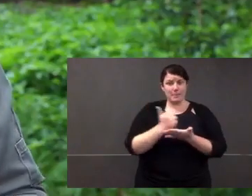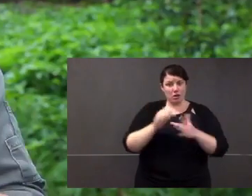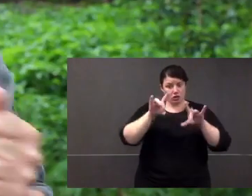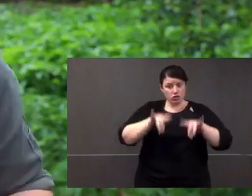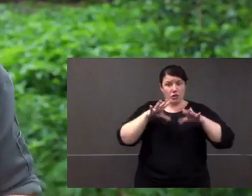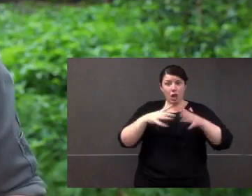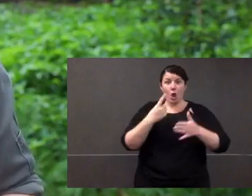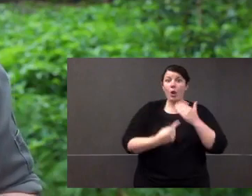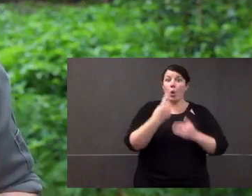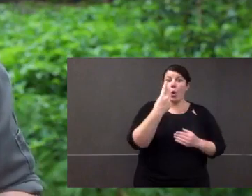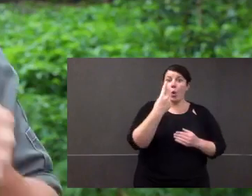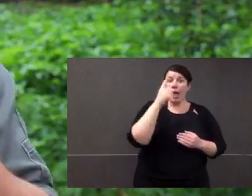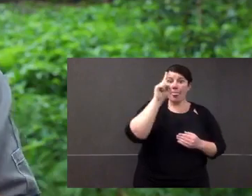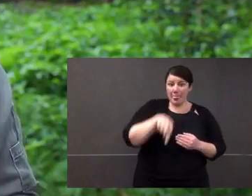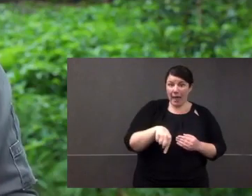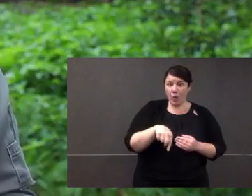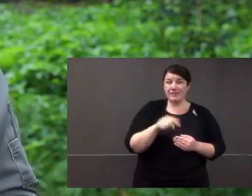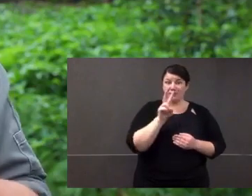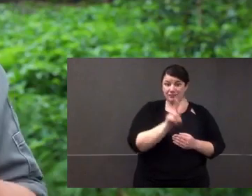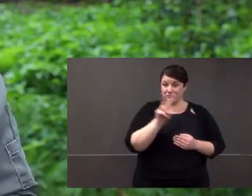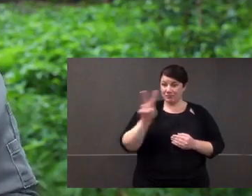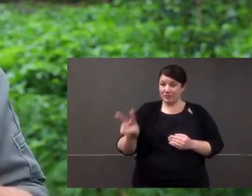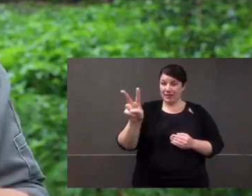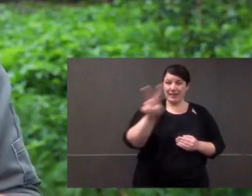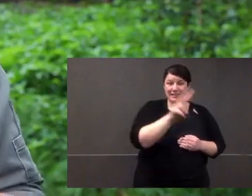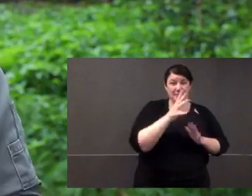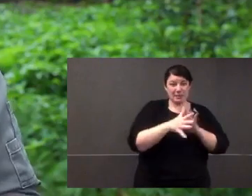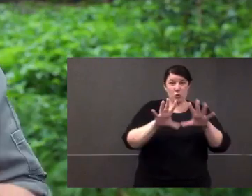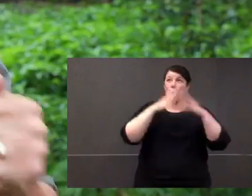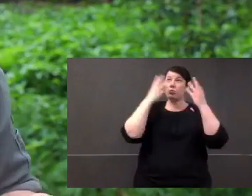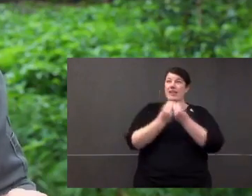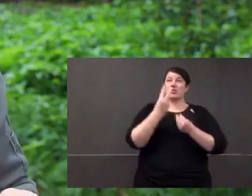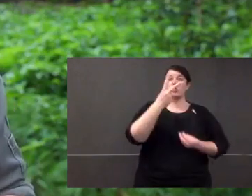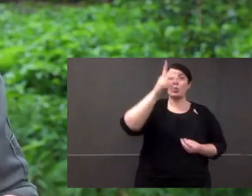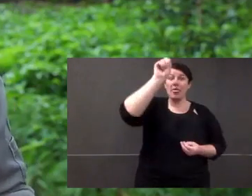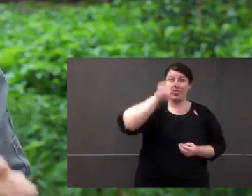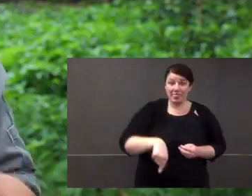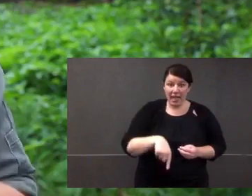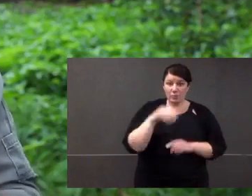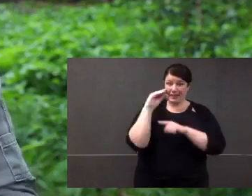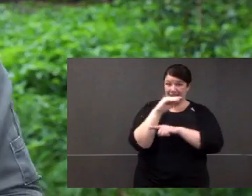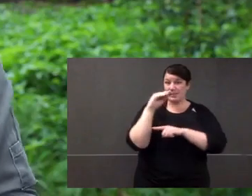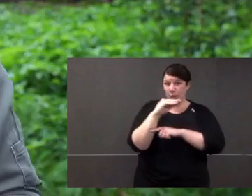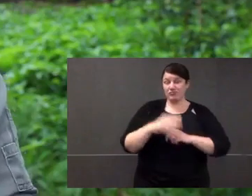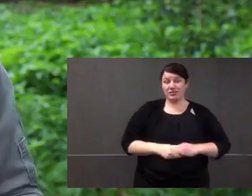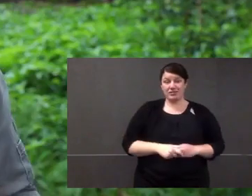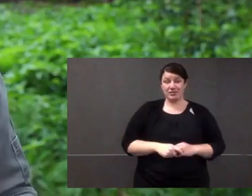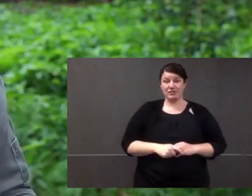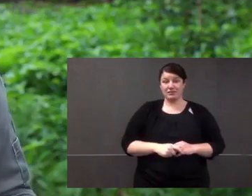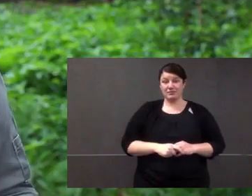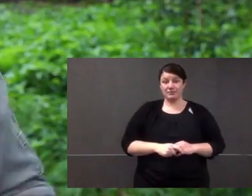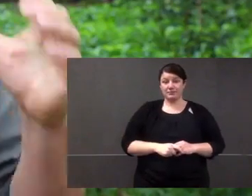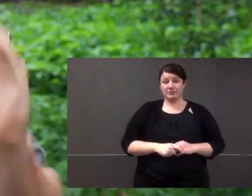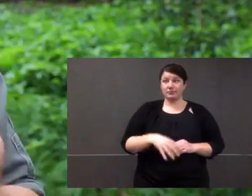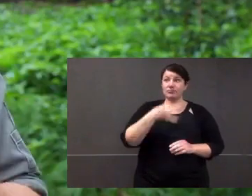but they're endangered. In Australia, there are only 1,000 pairs of cassowaries, 2,000 cassowaries in